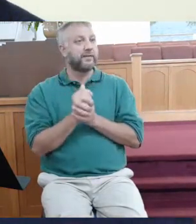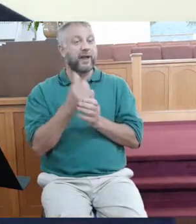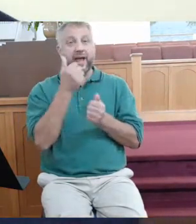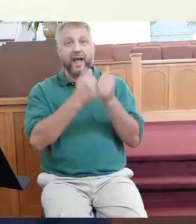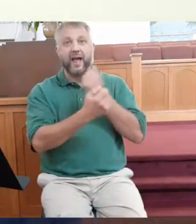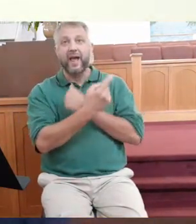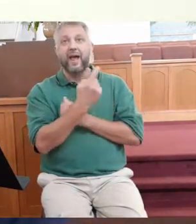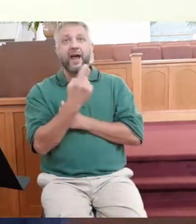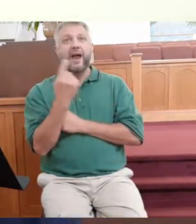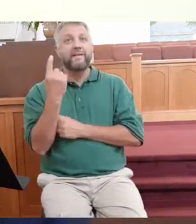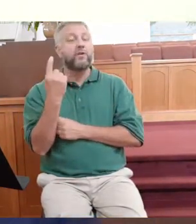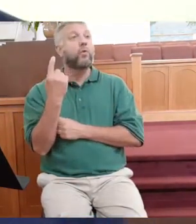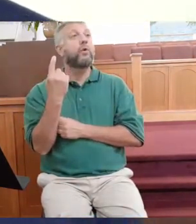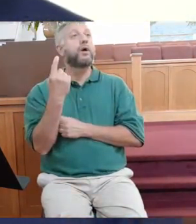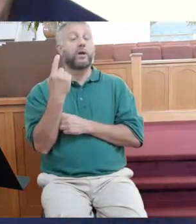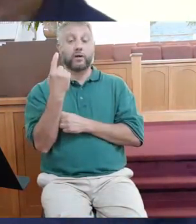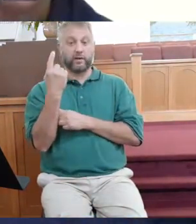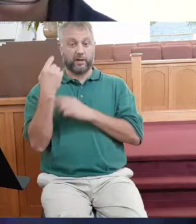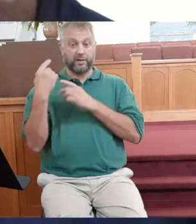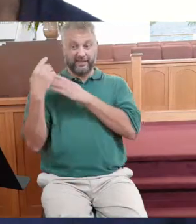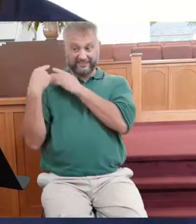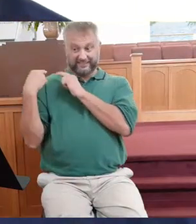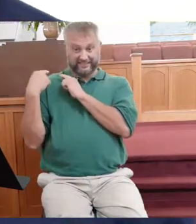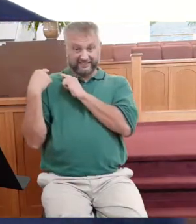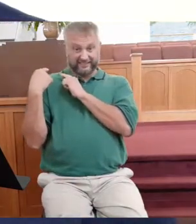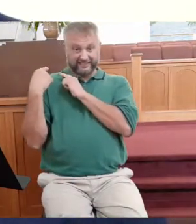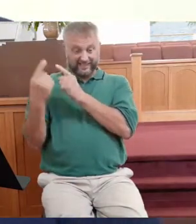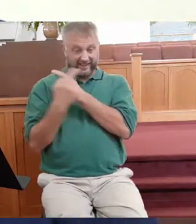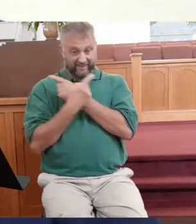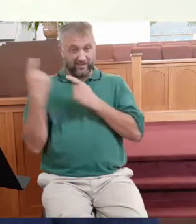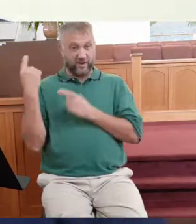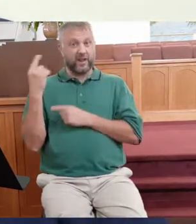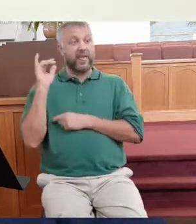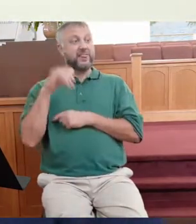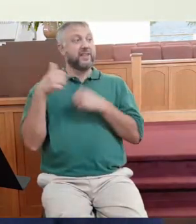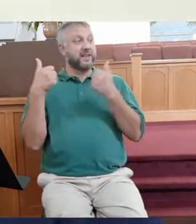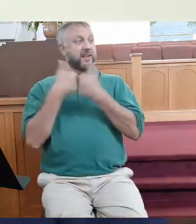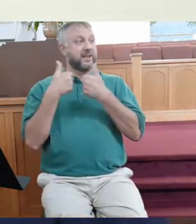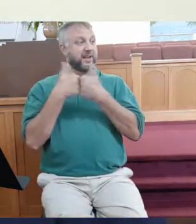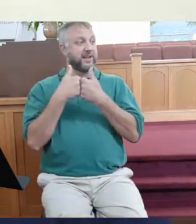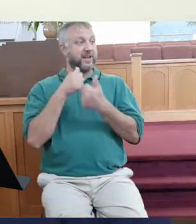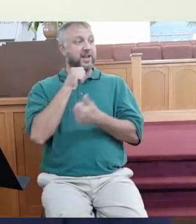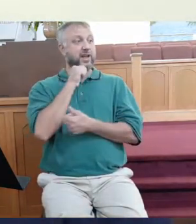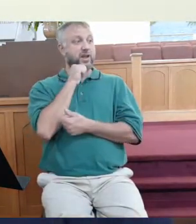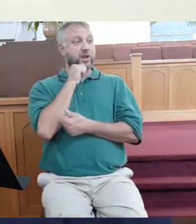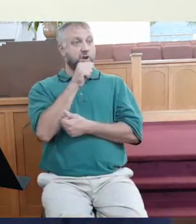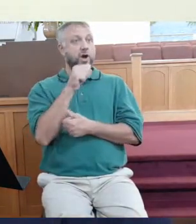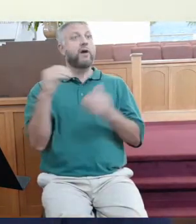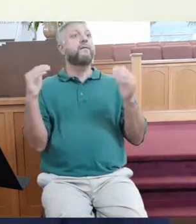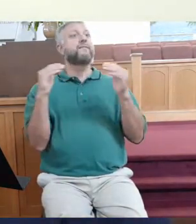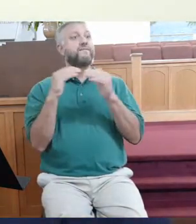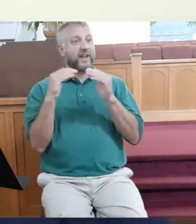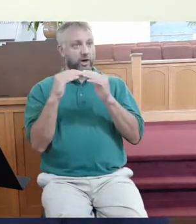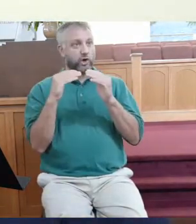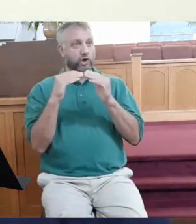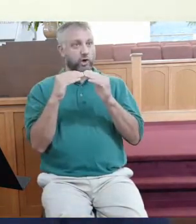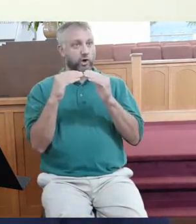has screamed from that time, even till now that that game was not fair.